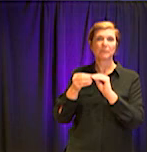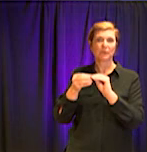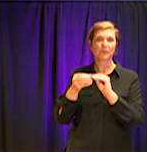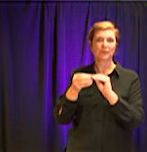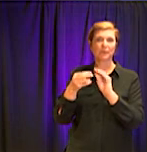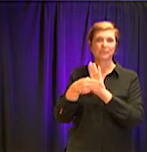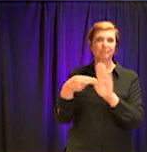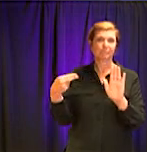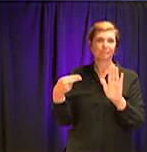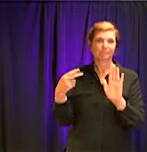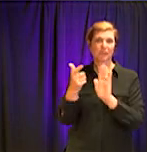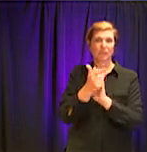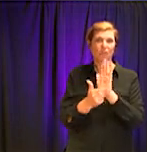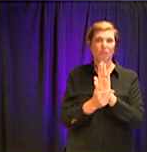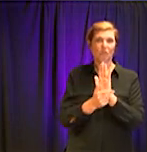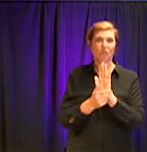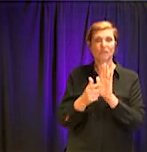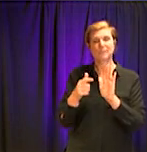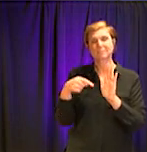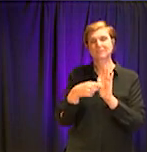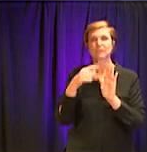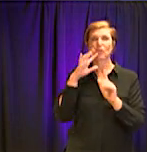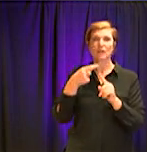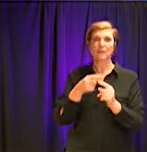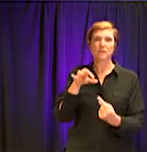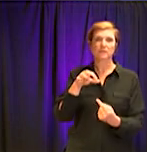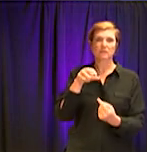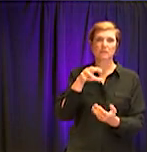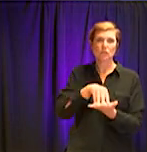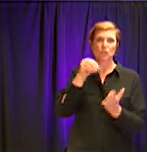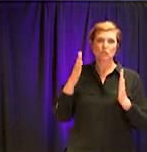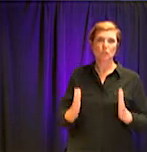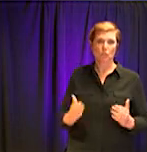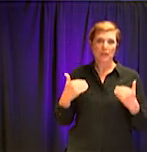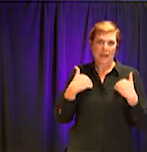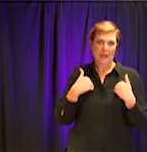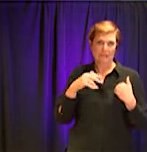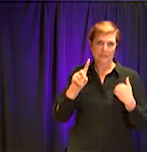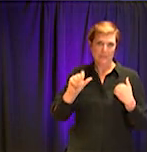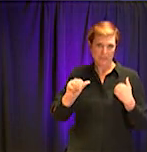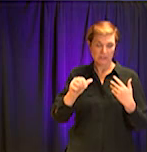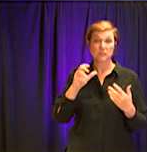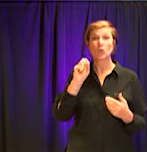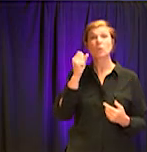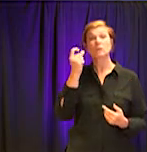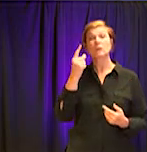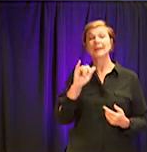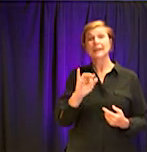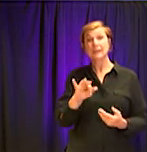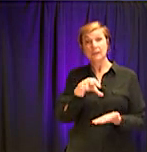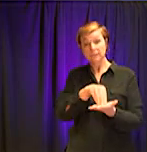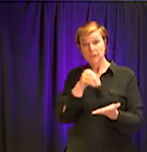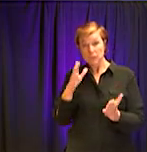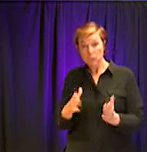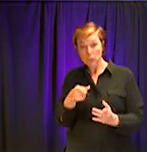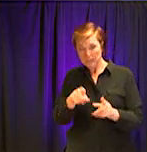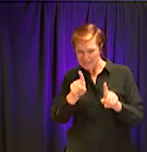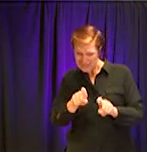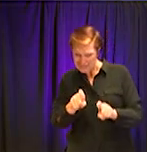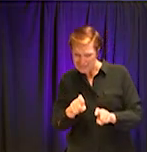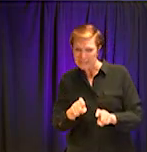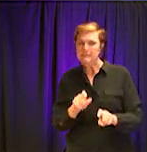students with disabilities. And so when a child is tested and deemed to be an exceptional